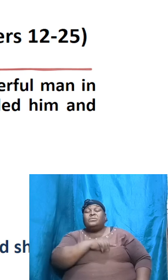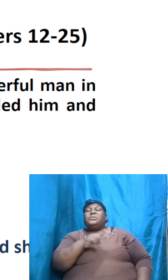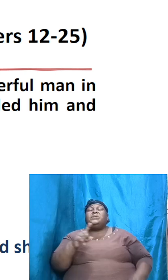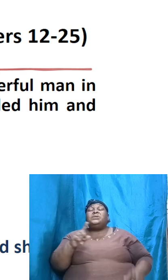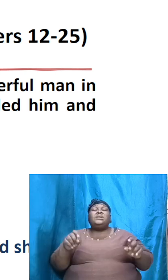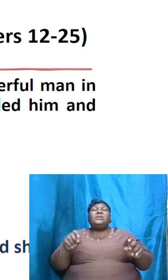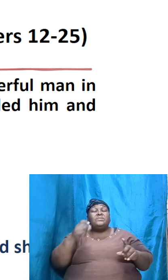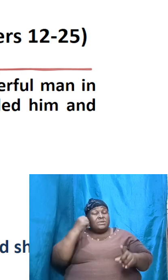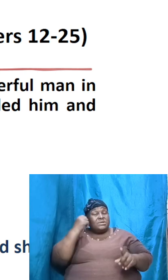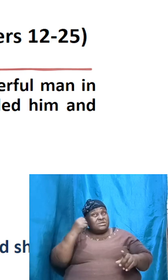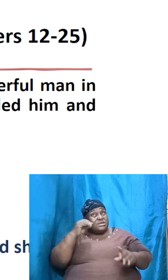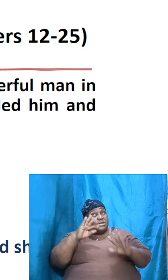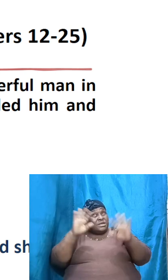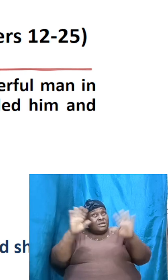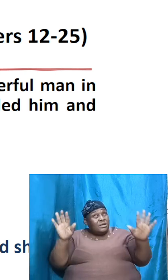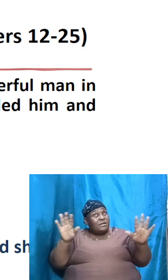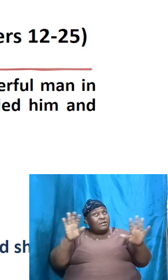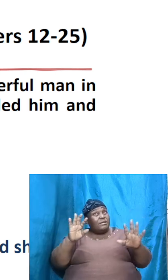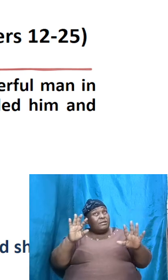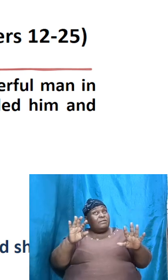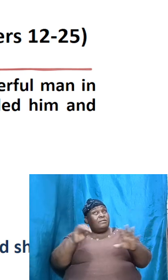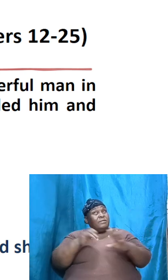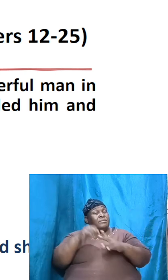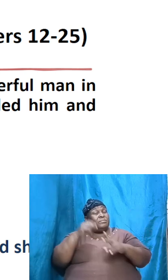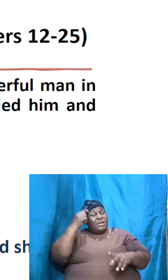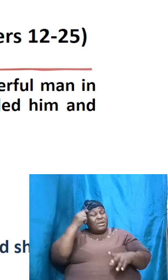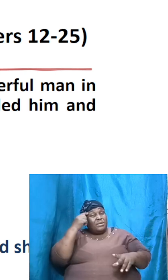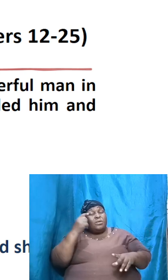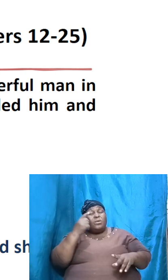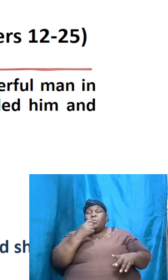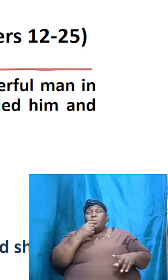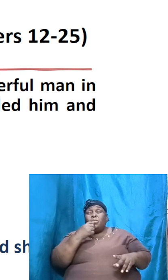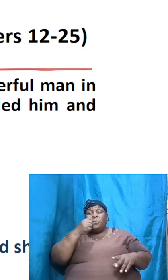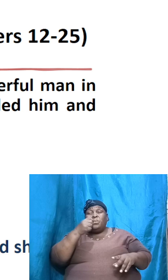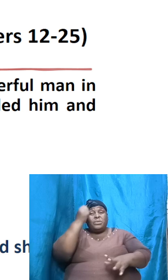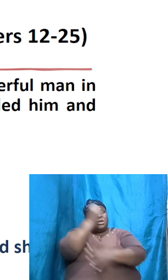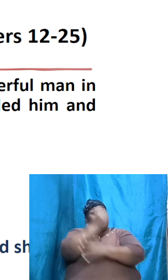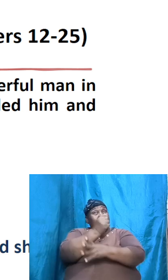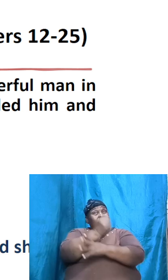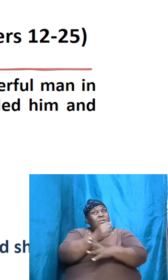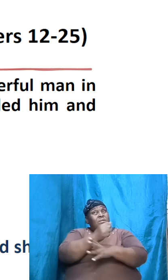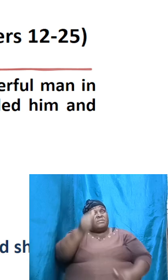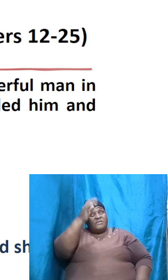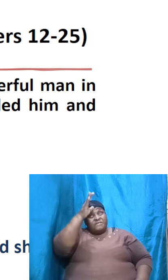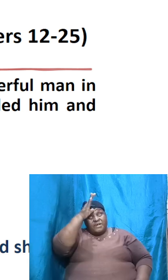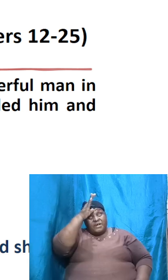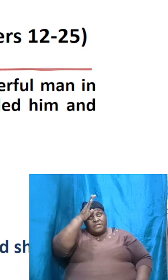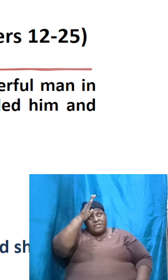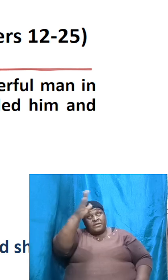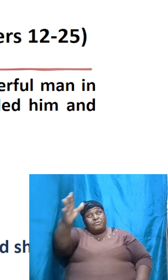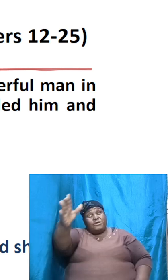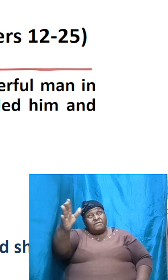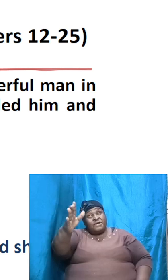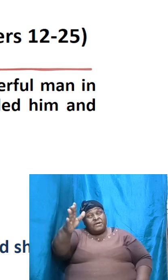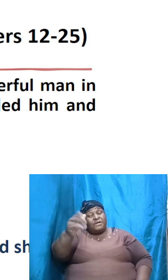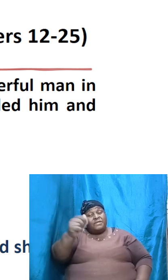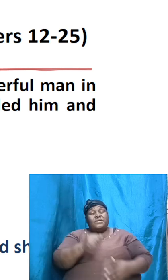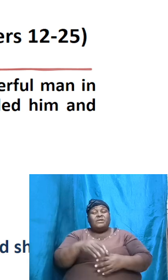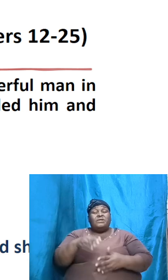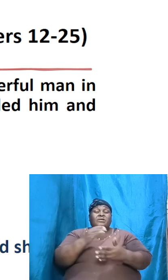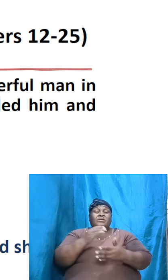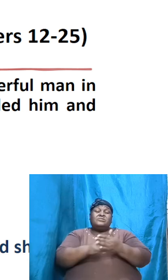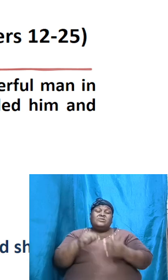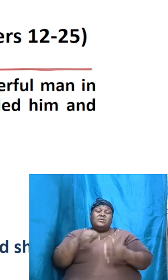in our minds who Abraham's father was or who Abraham's grandfather was. Some of us forget